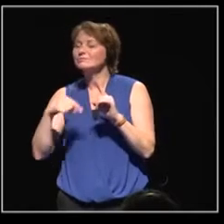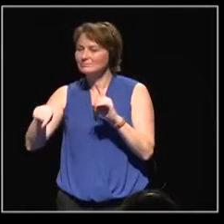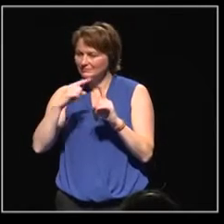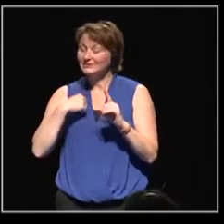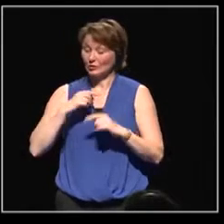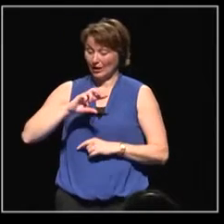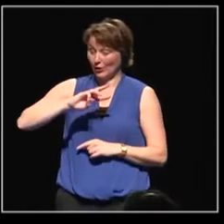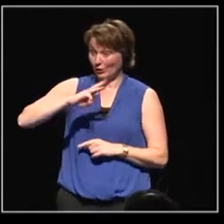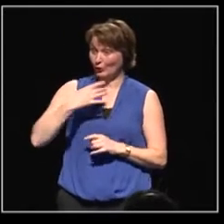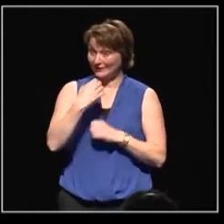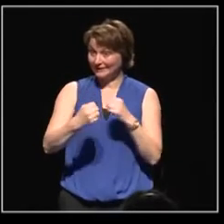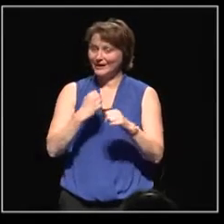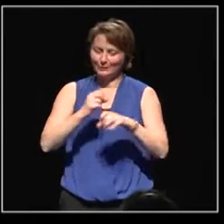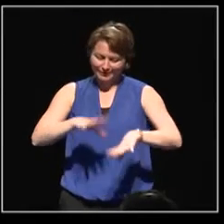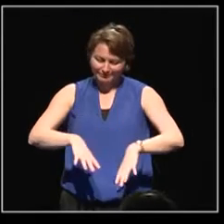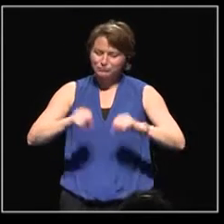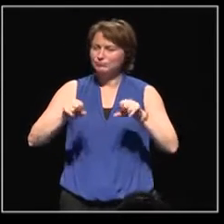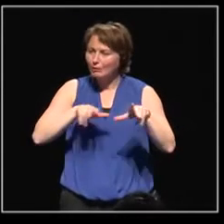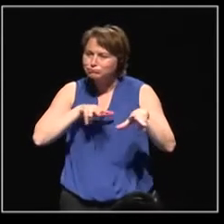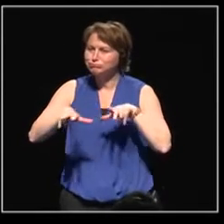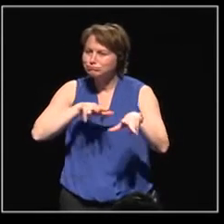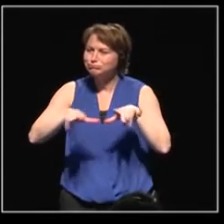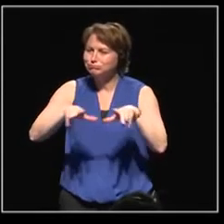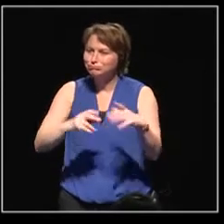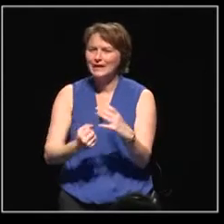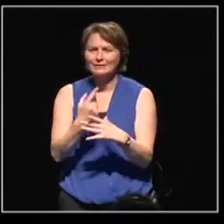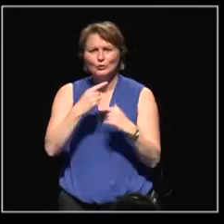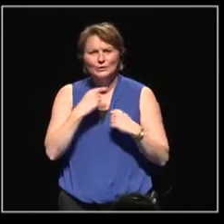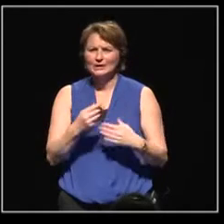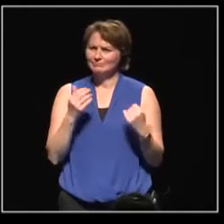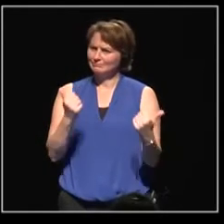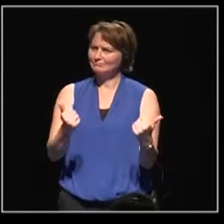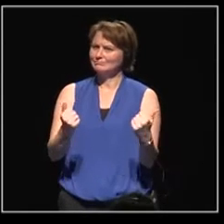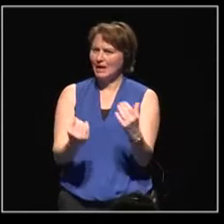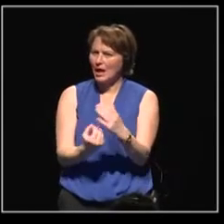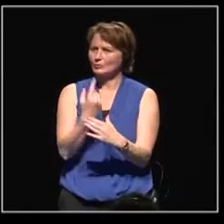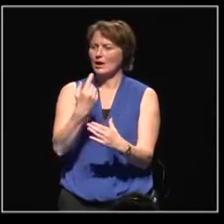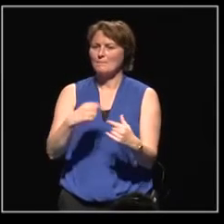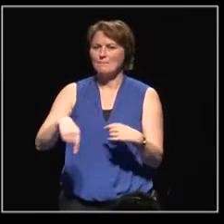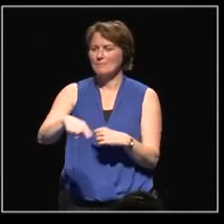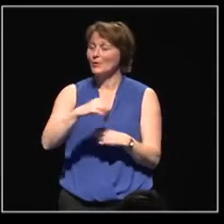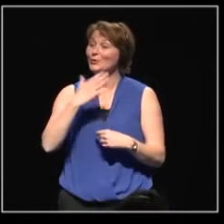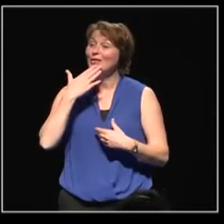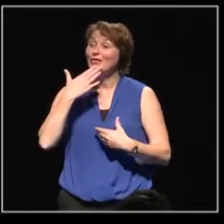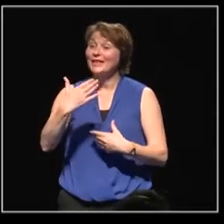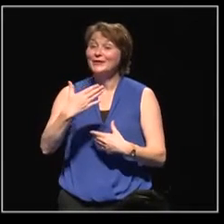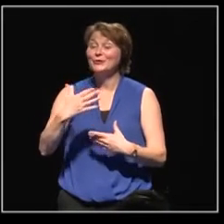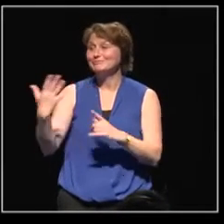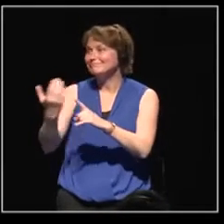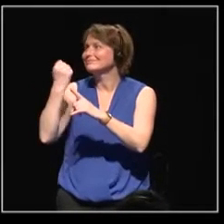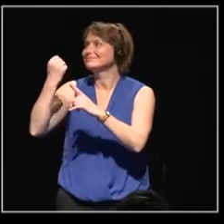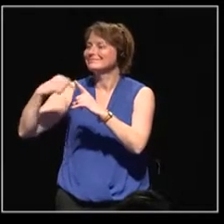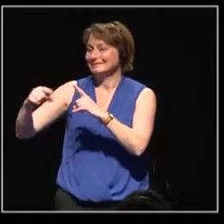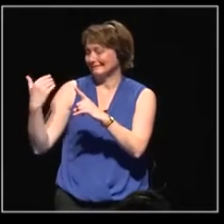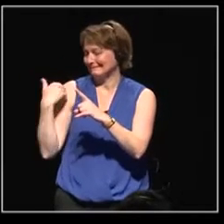year in organizing this event. So that's a palpable, a tangible outcome which has been achieved thanks to the project that